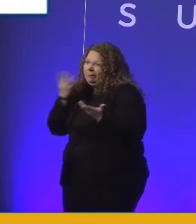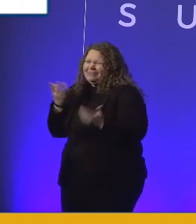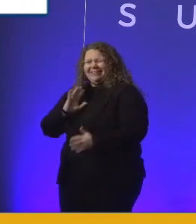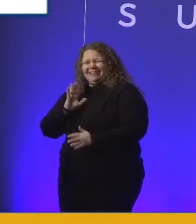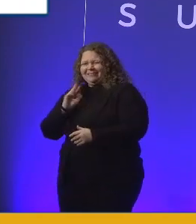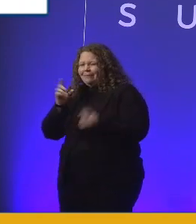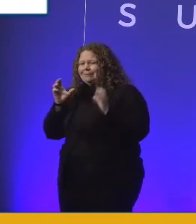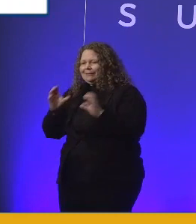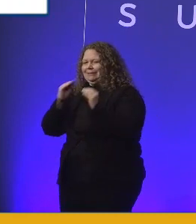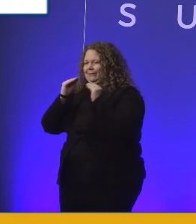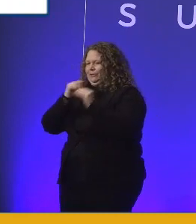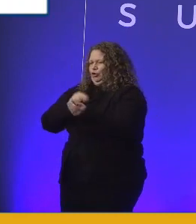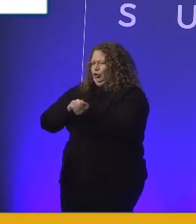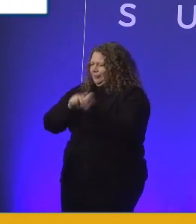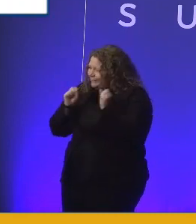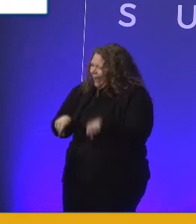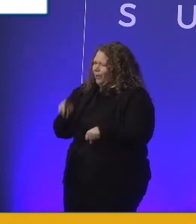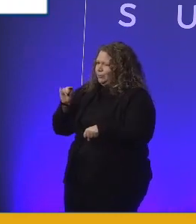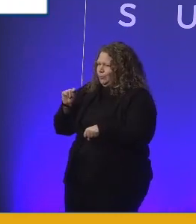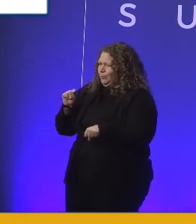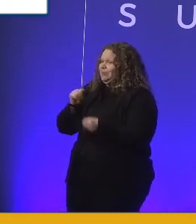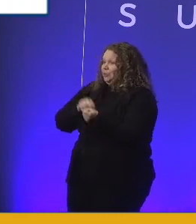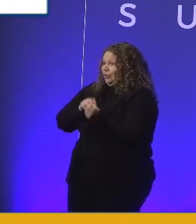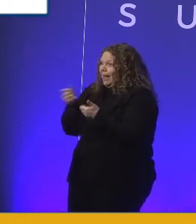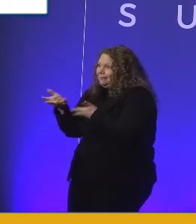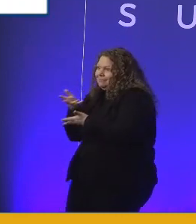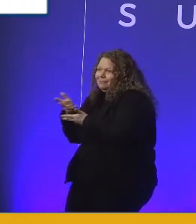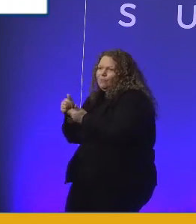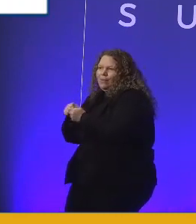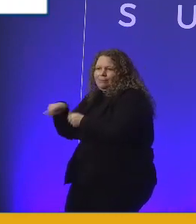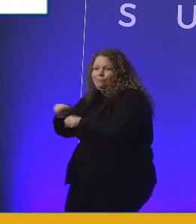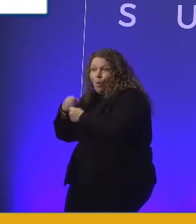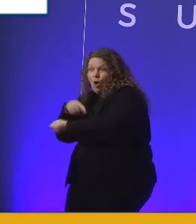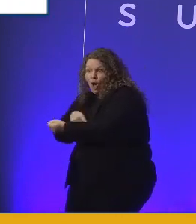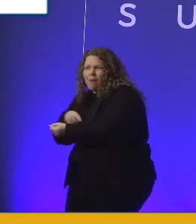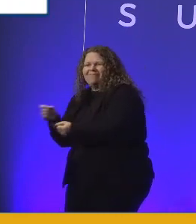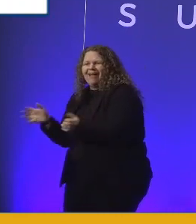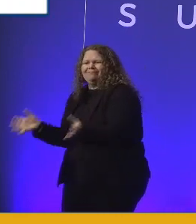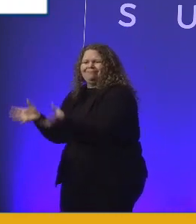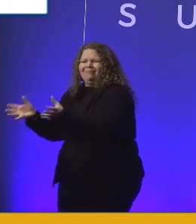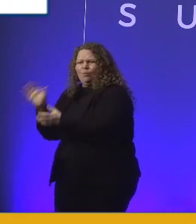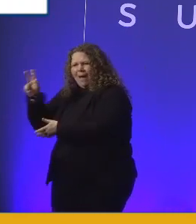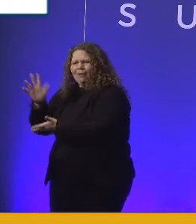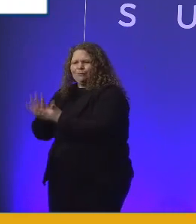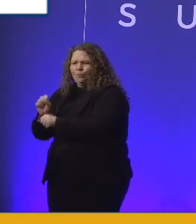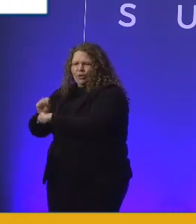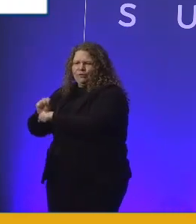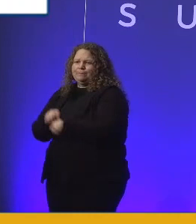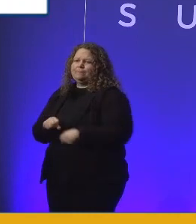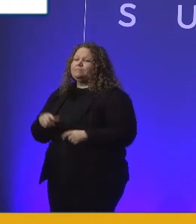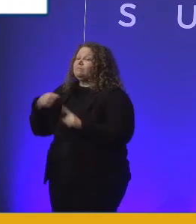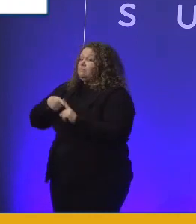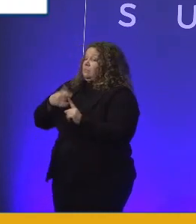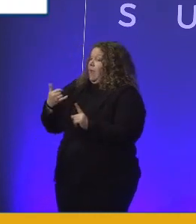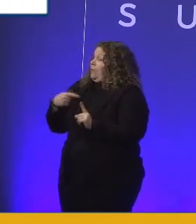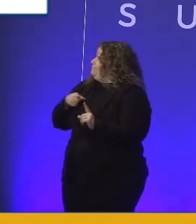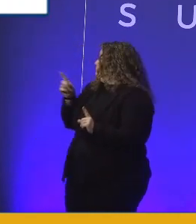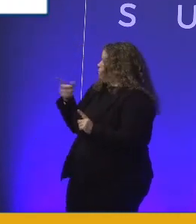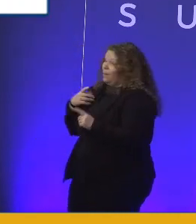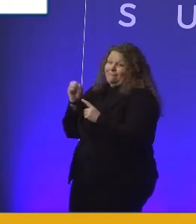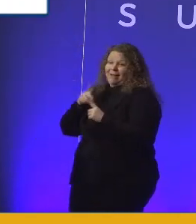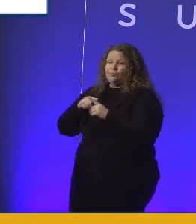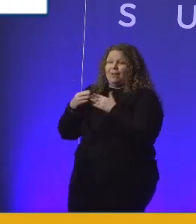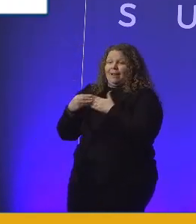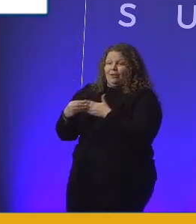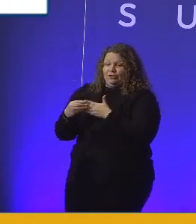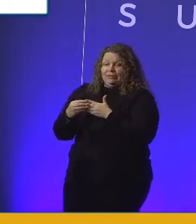DWP. Find other leaders who want to lean in here and be the champion for accessibility in what they do and recognise